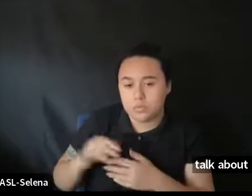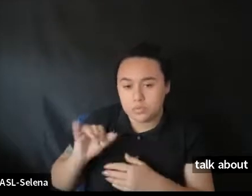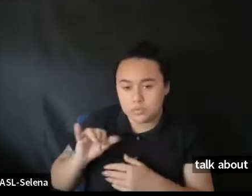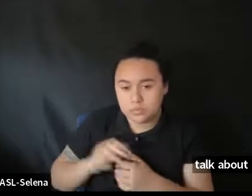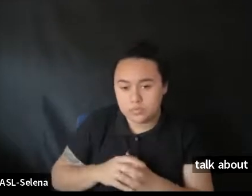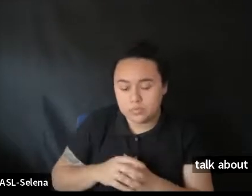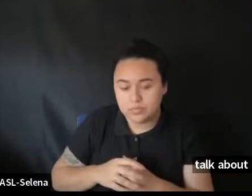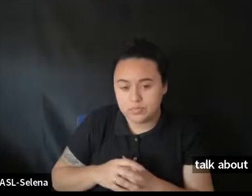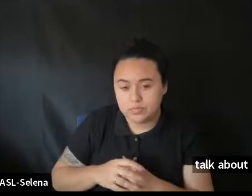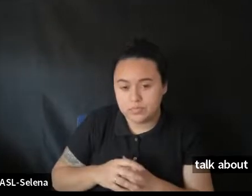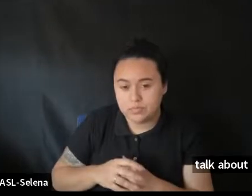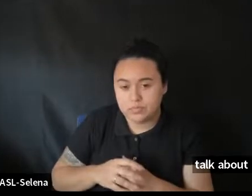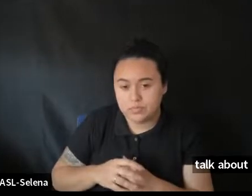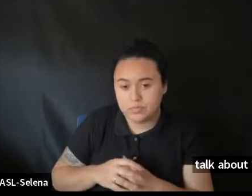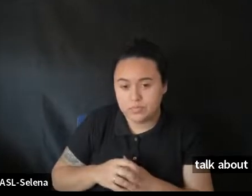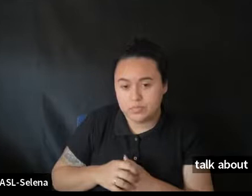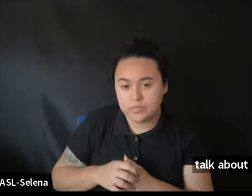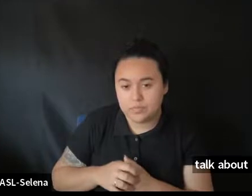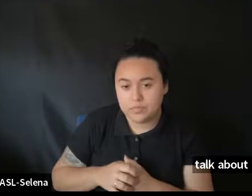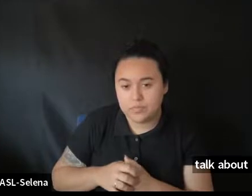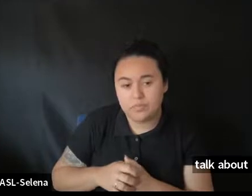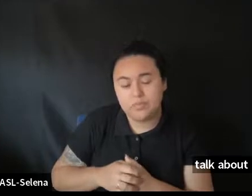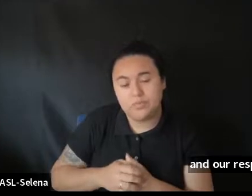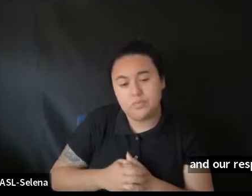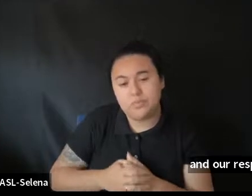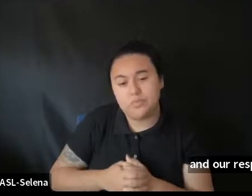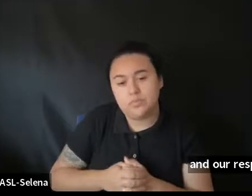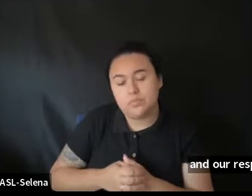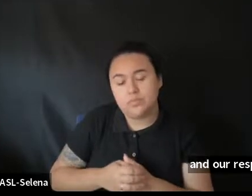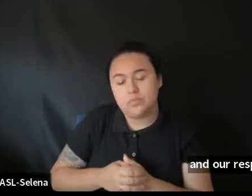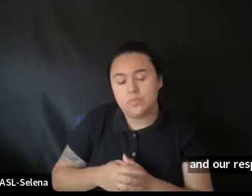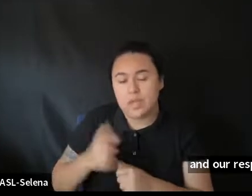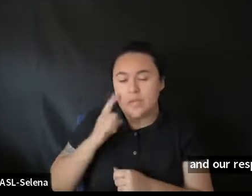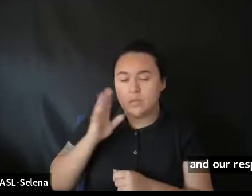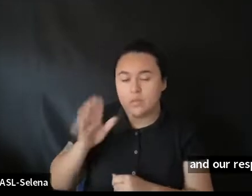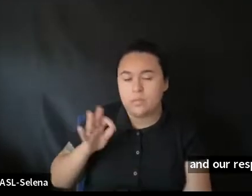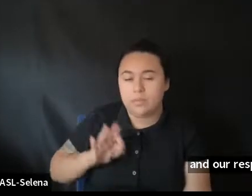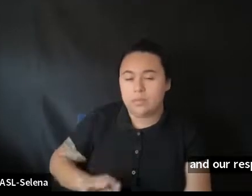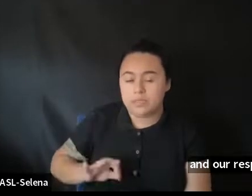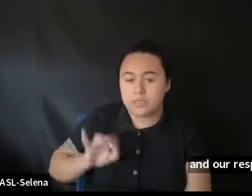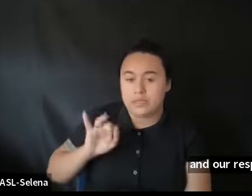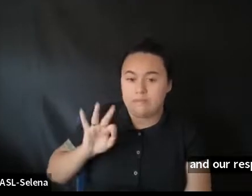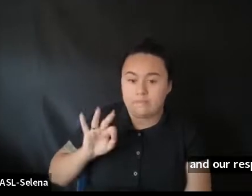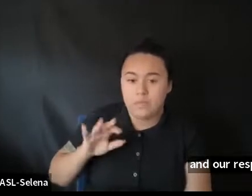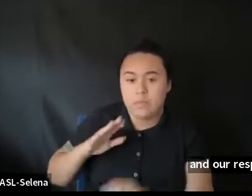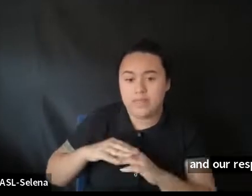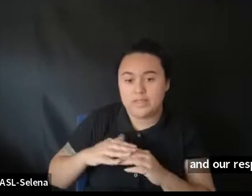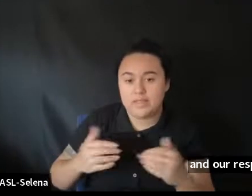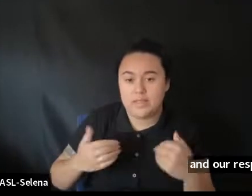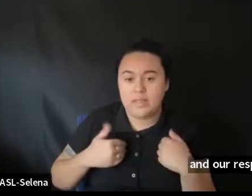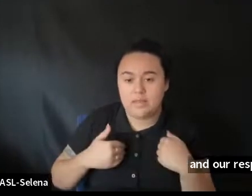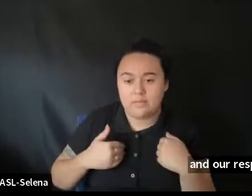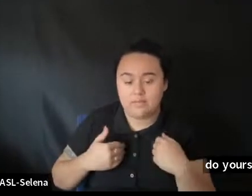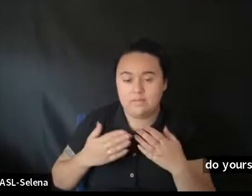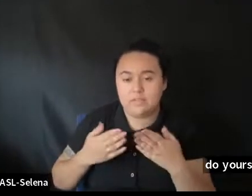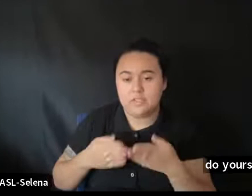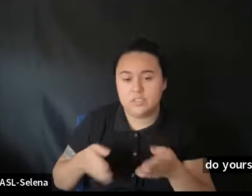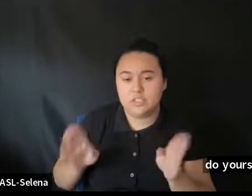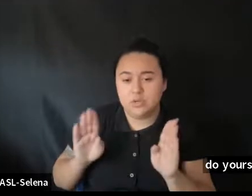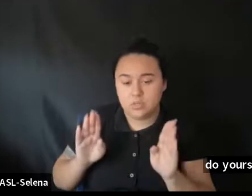I think you do yourself a big service if, you know, you at least have sort of the general